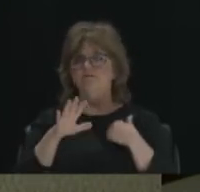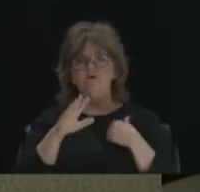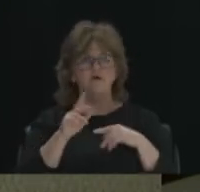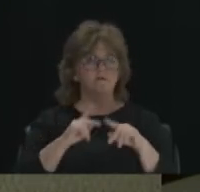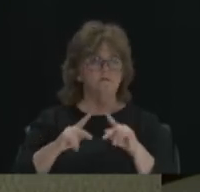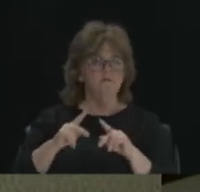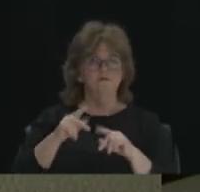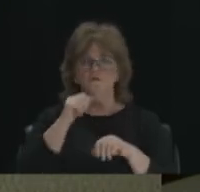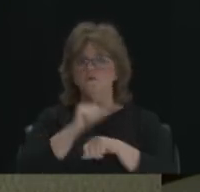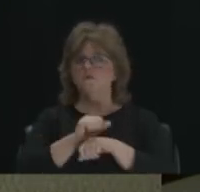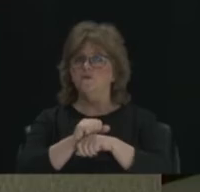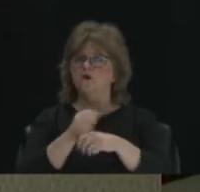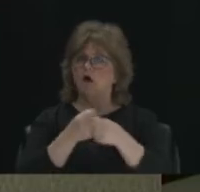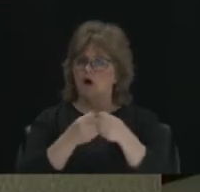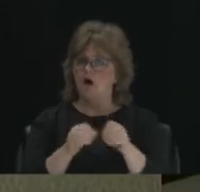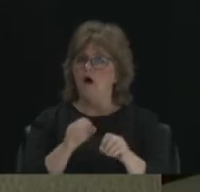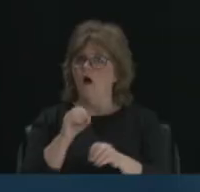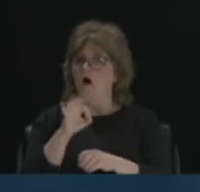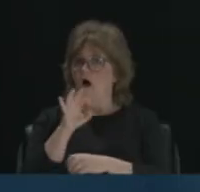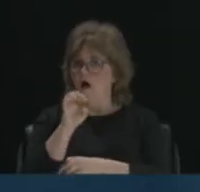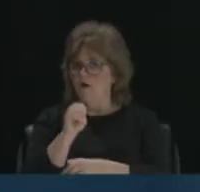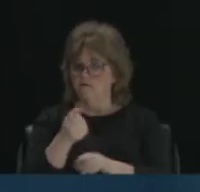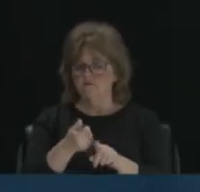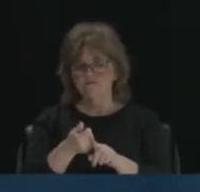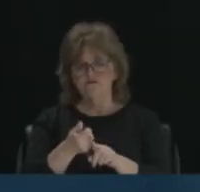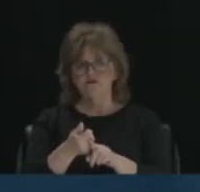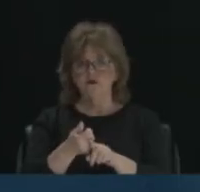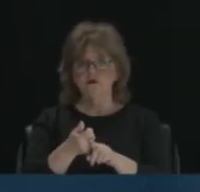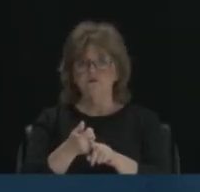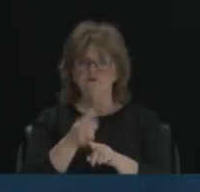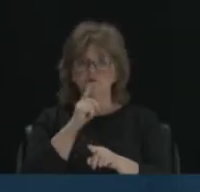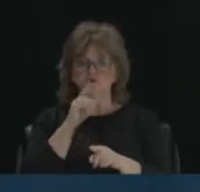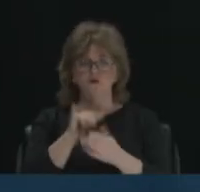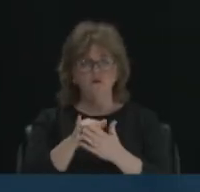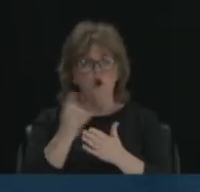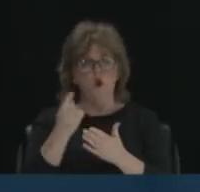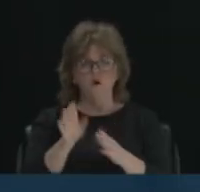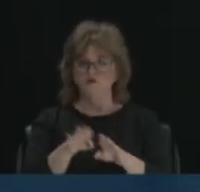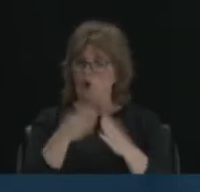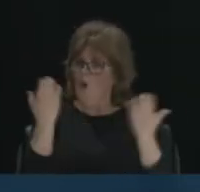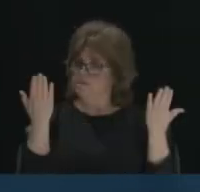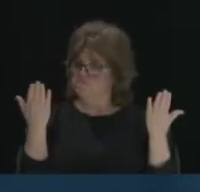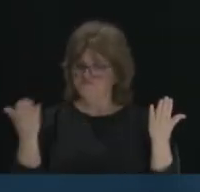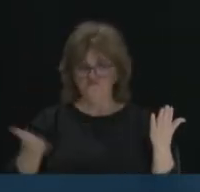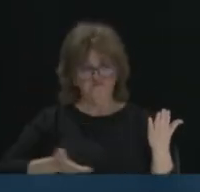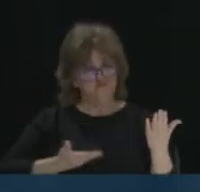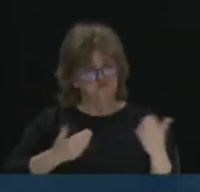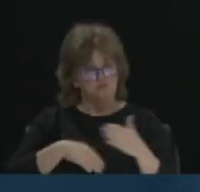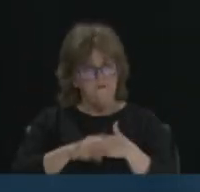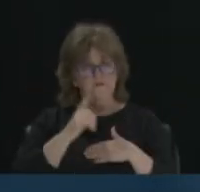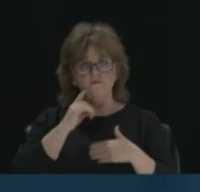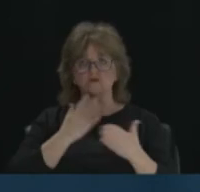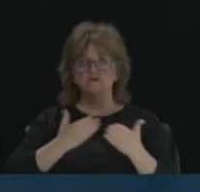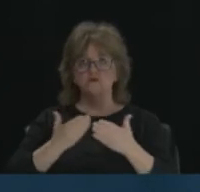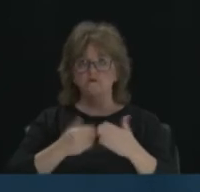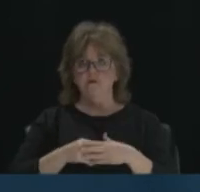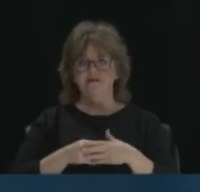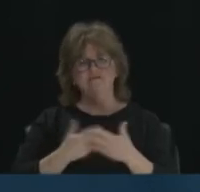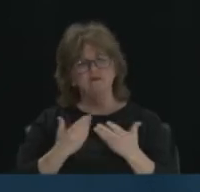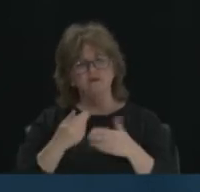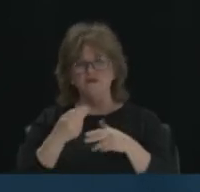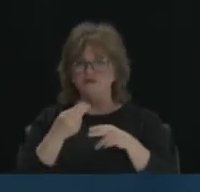at our office that actually make certain that the doors are open every day so people can come in and get service. They get a small